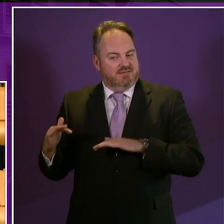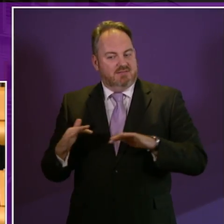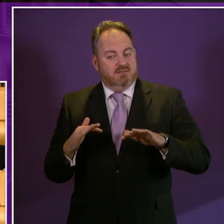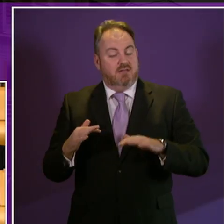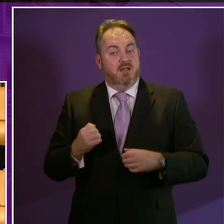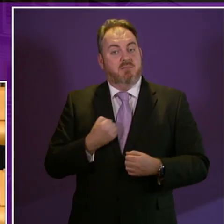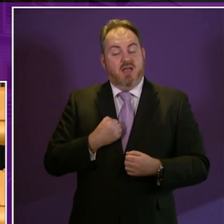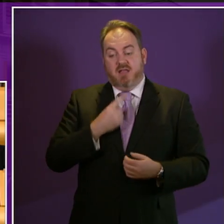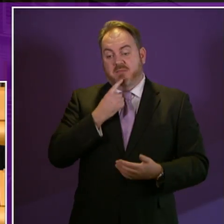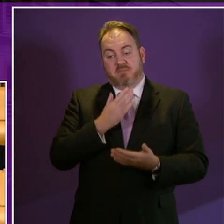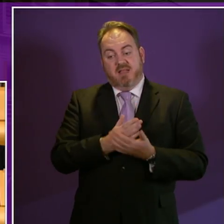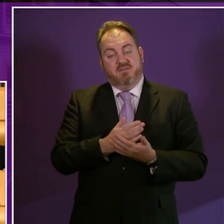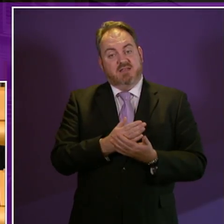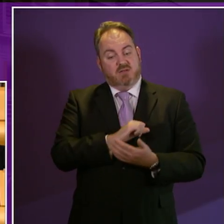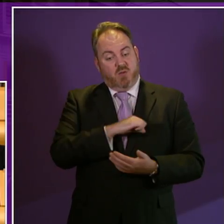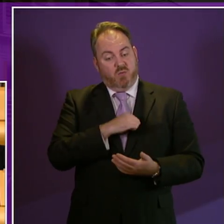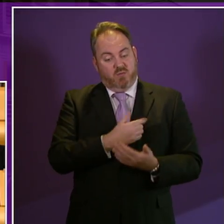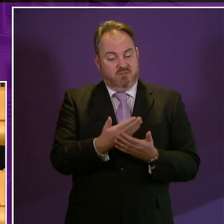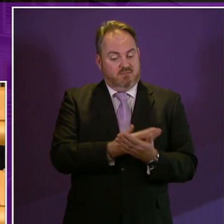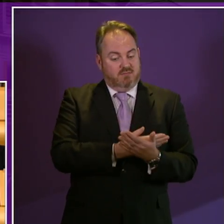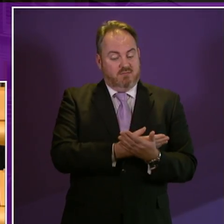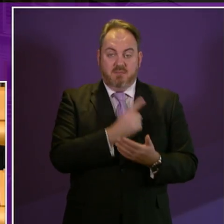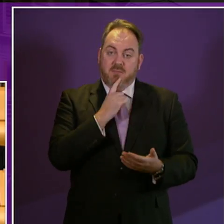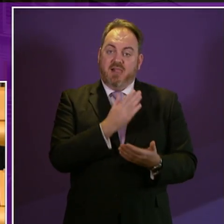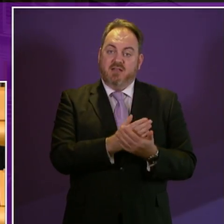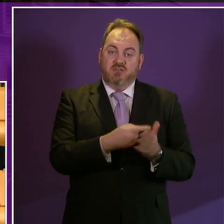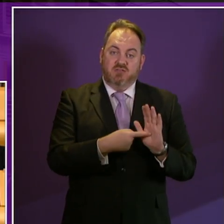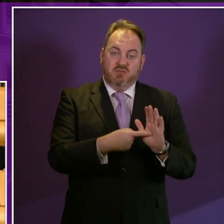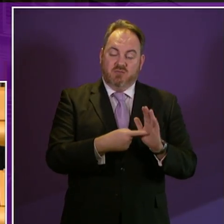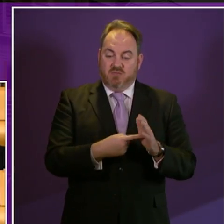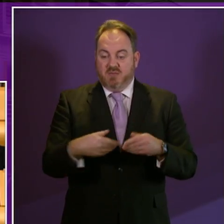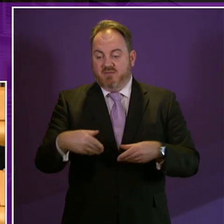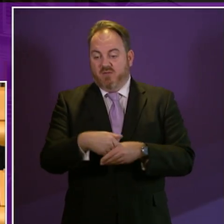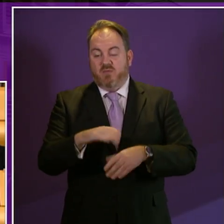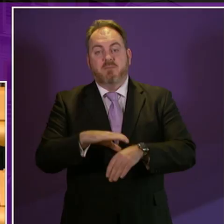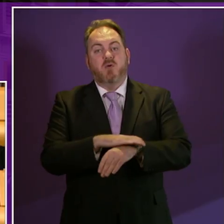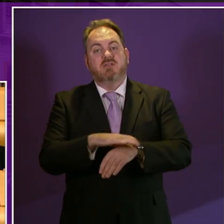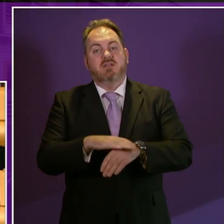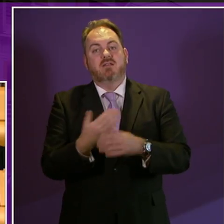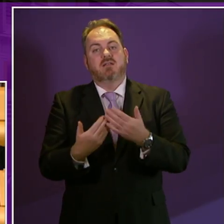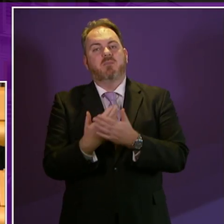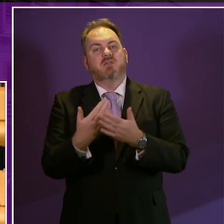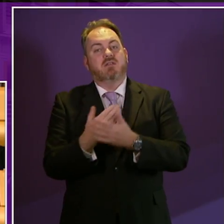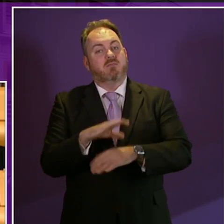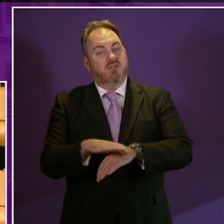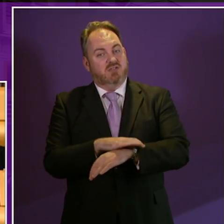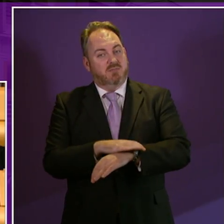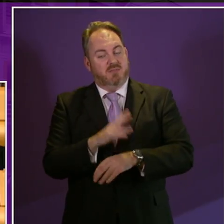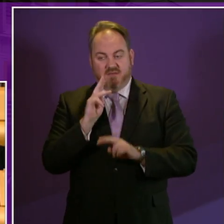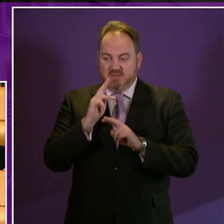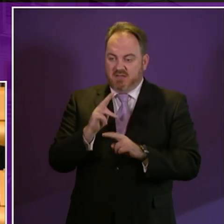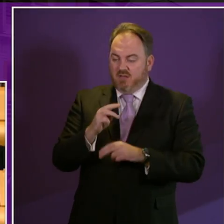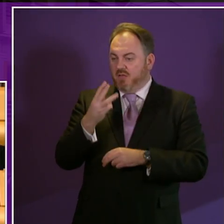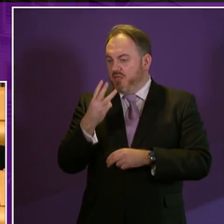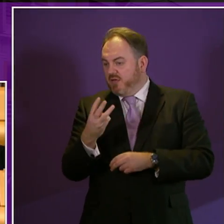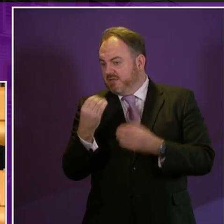manifesto pledge to increase opportunities for disabled people to access modern apprenticeships I was really pleased to see actions 36 and